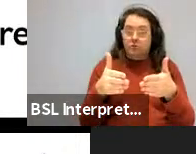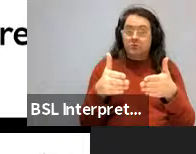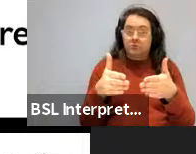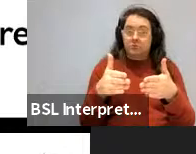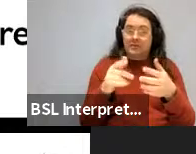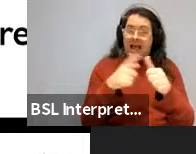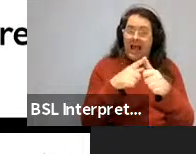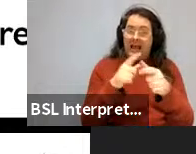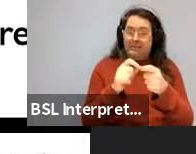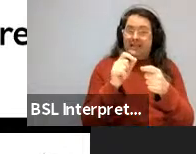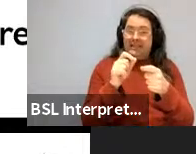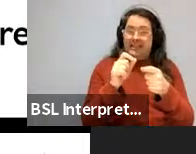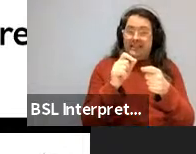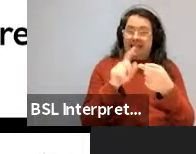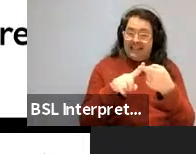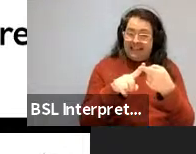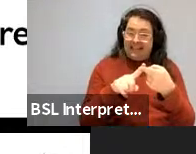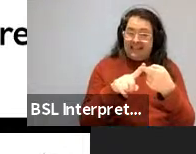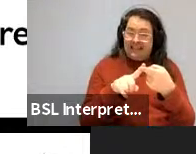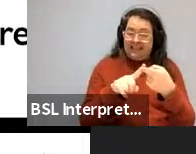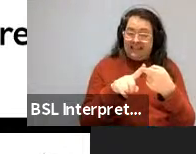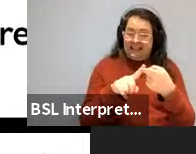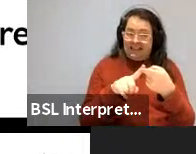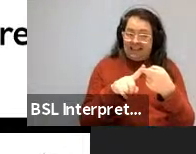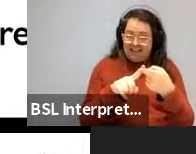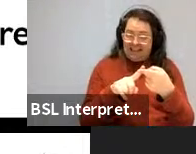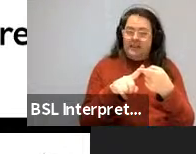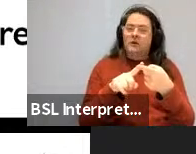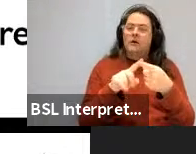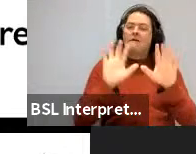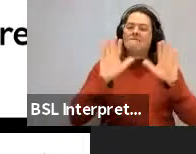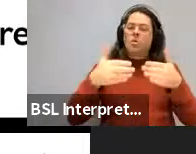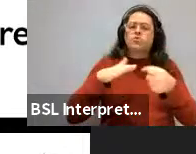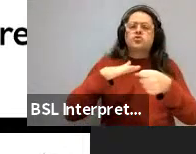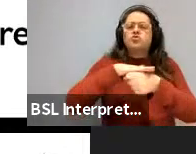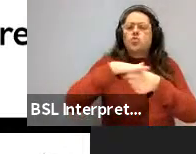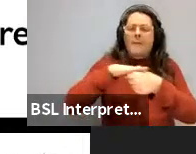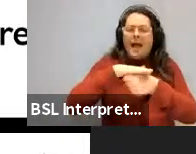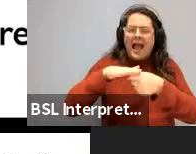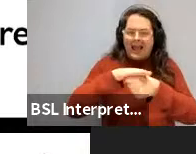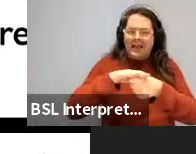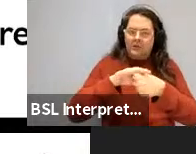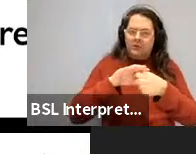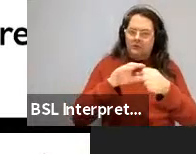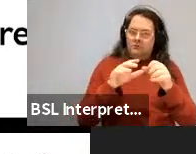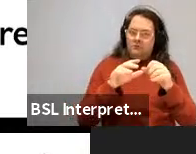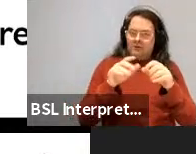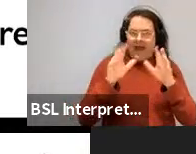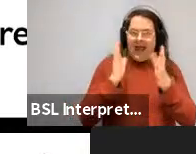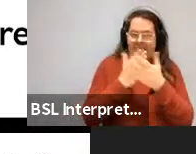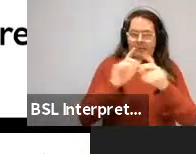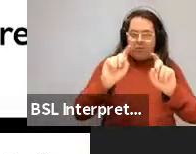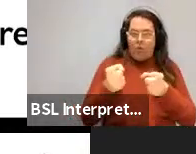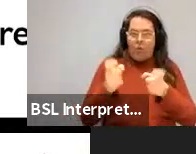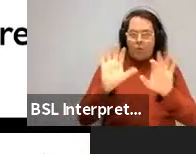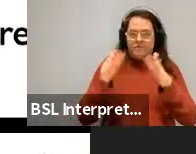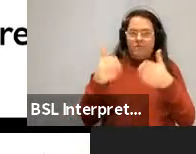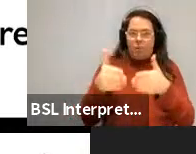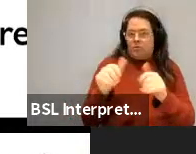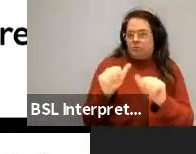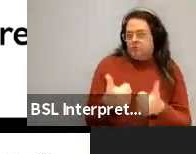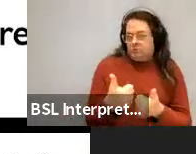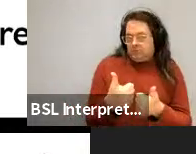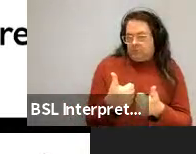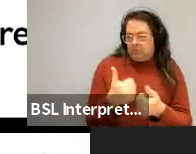uh, and each is the, in the focus domain for the focused element in each is the focus of the clause. But in,